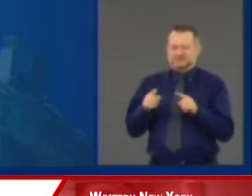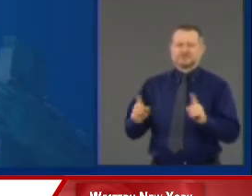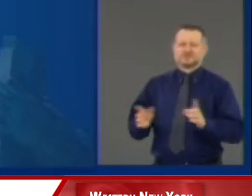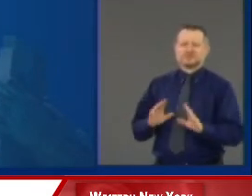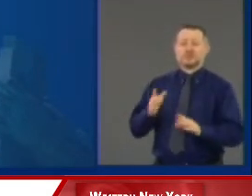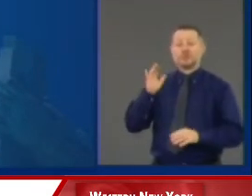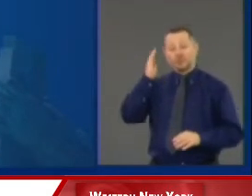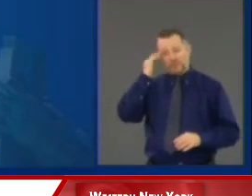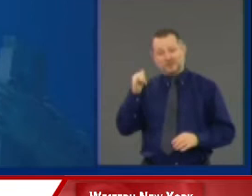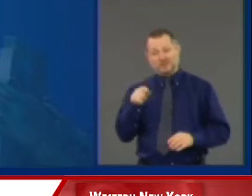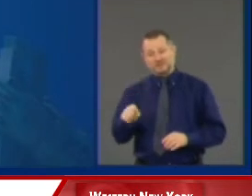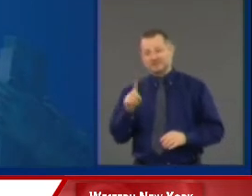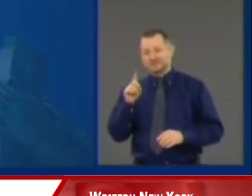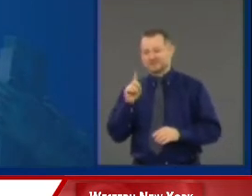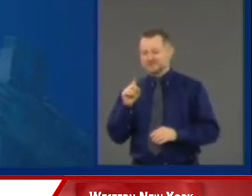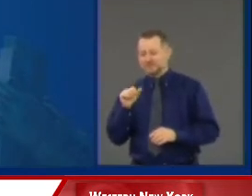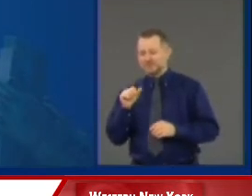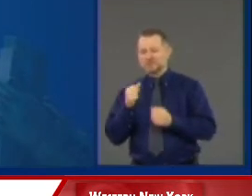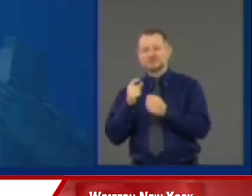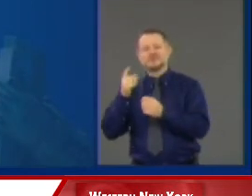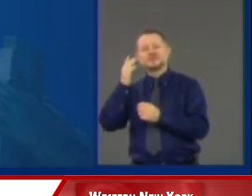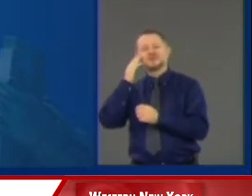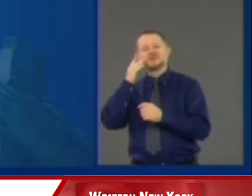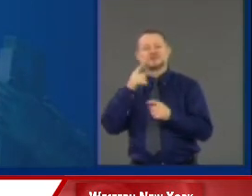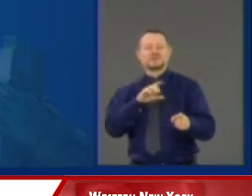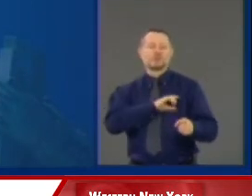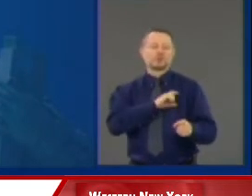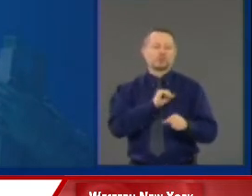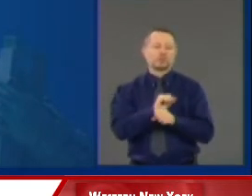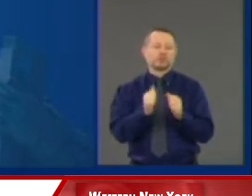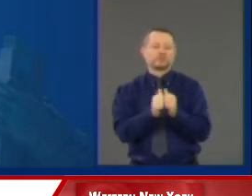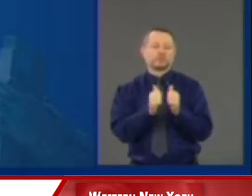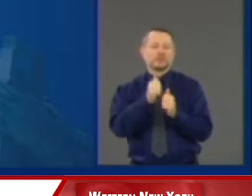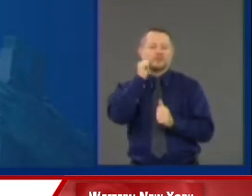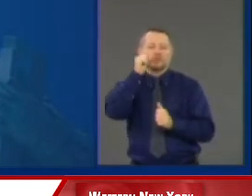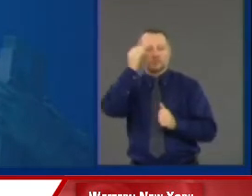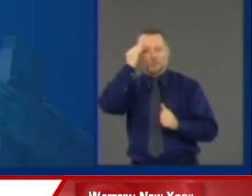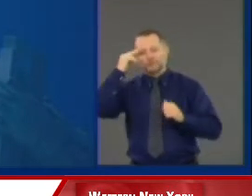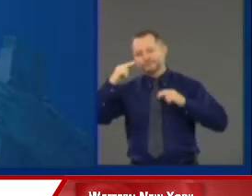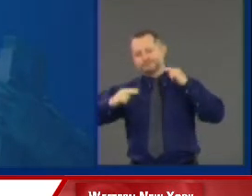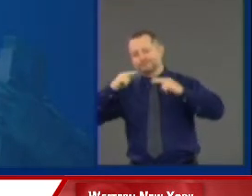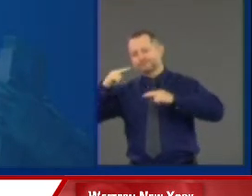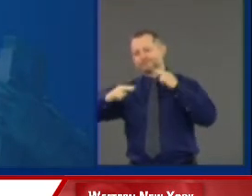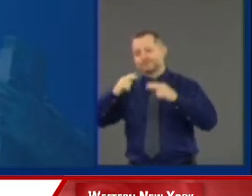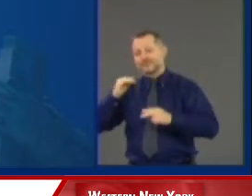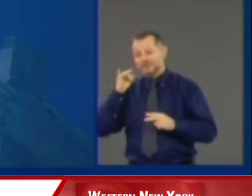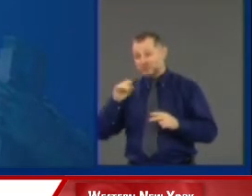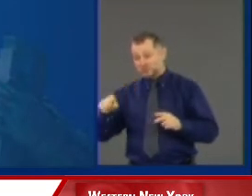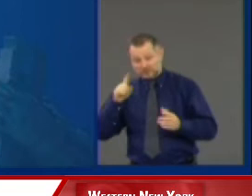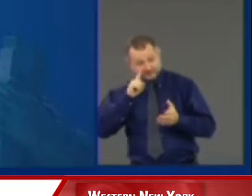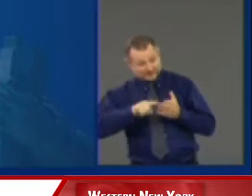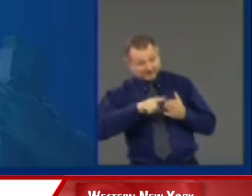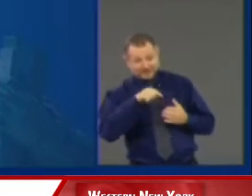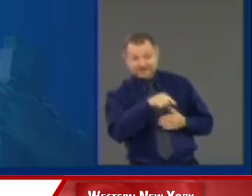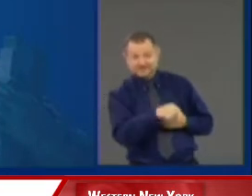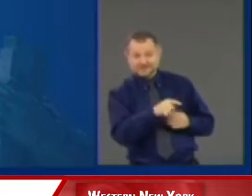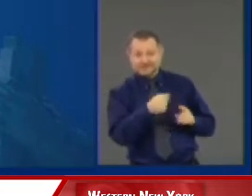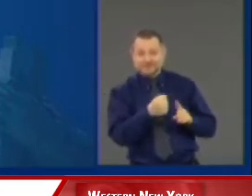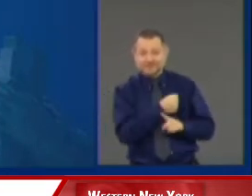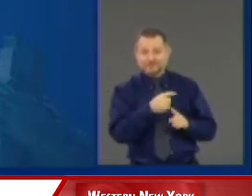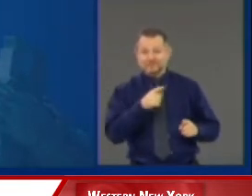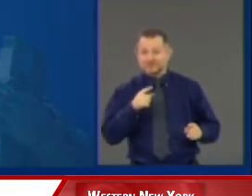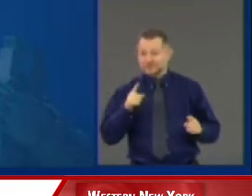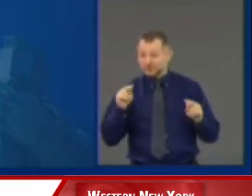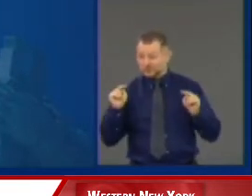that DA works with that police department every day. And now that prosecutor is going to do the investigation of the police